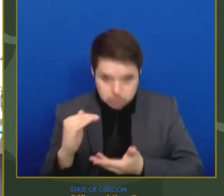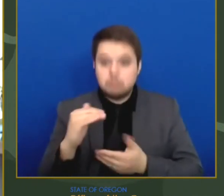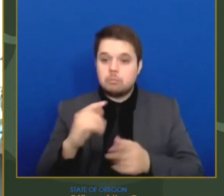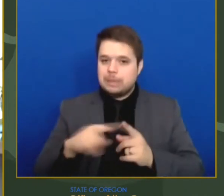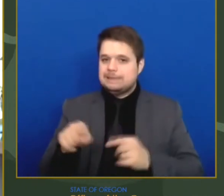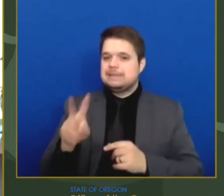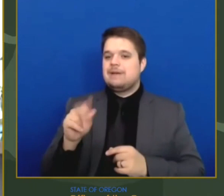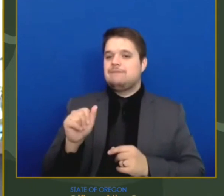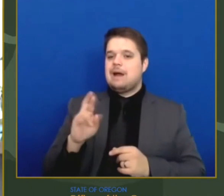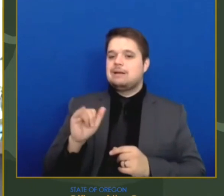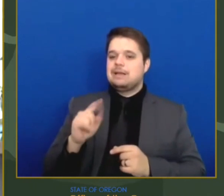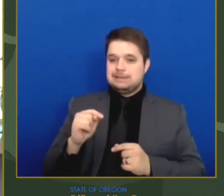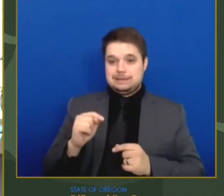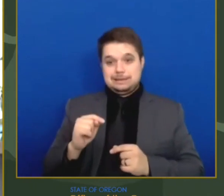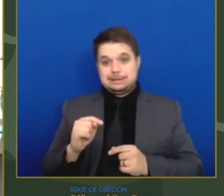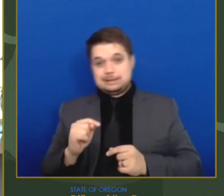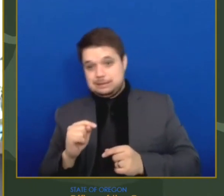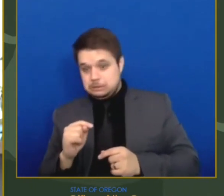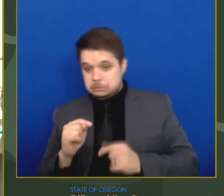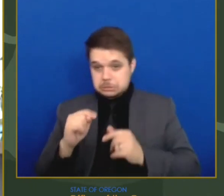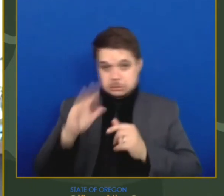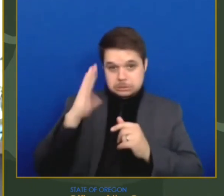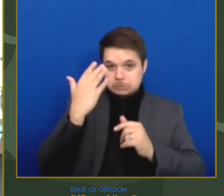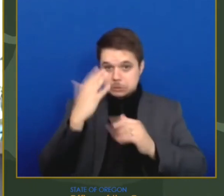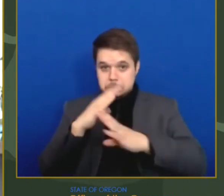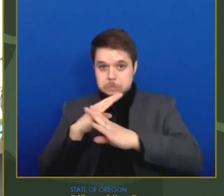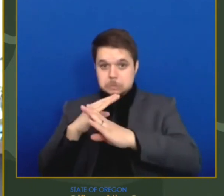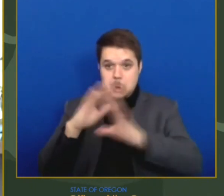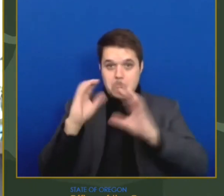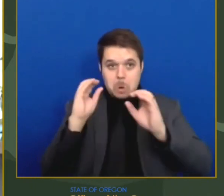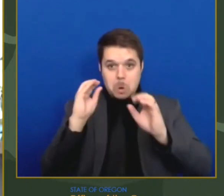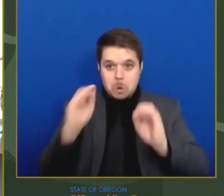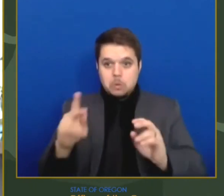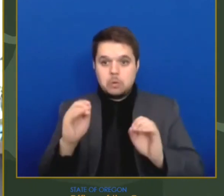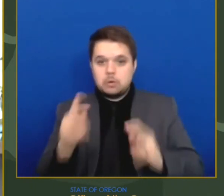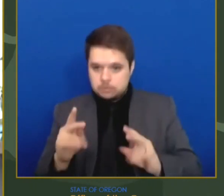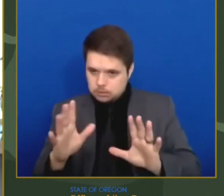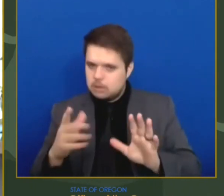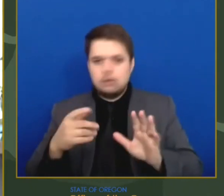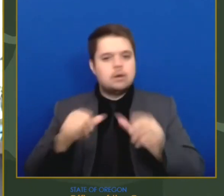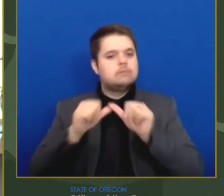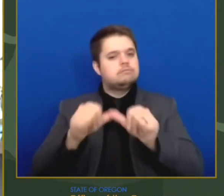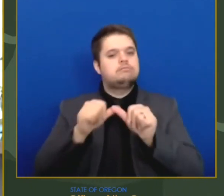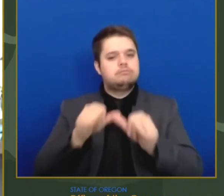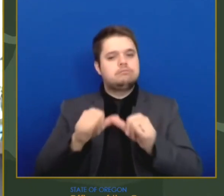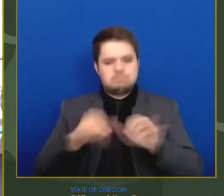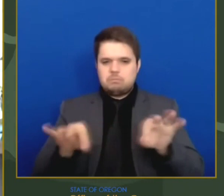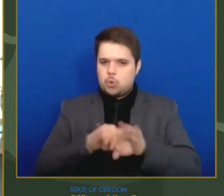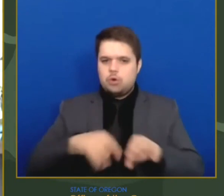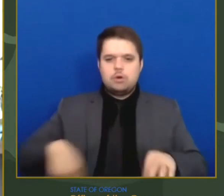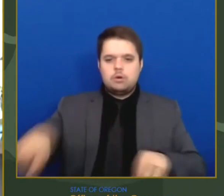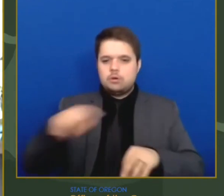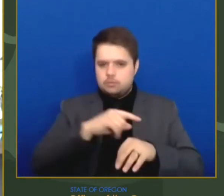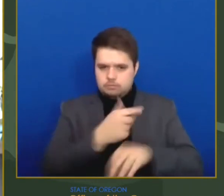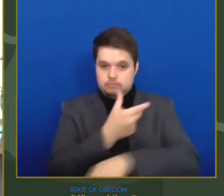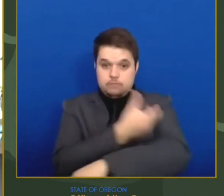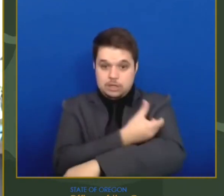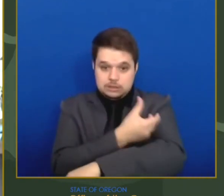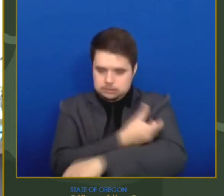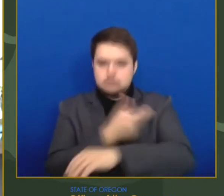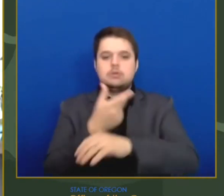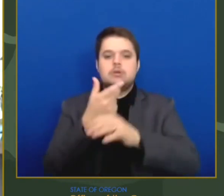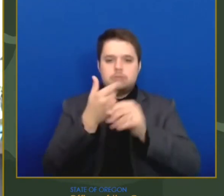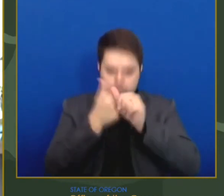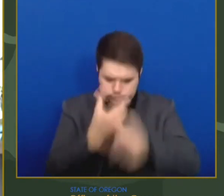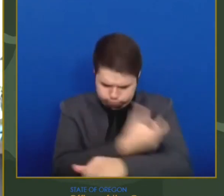all the more reason why we must push ahead in our vaccination efforts. However, we must remember that vaccines are just one part of